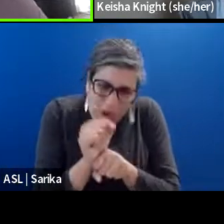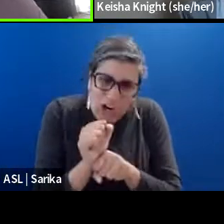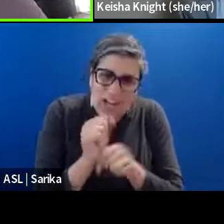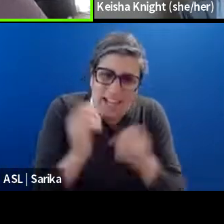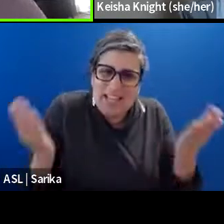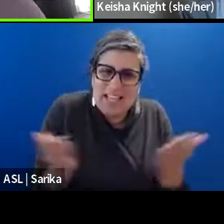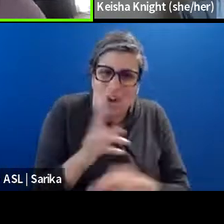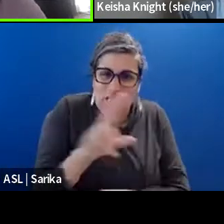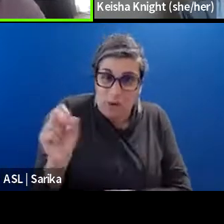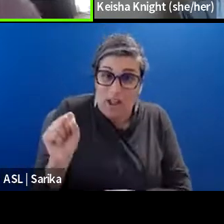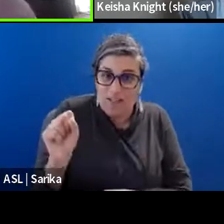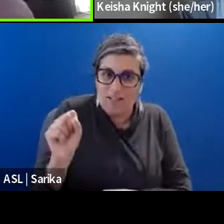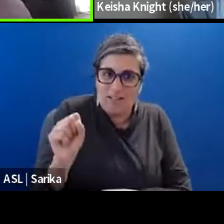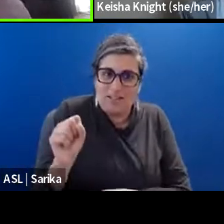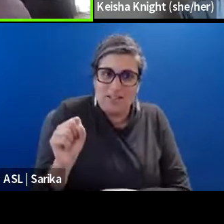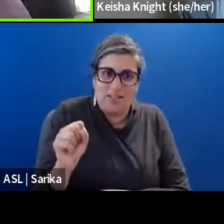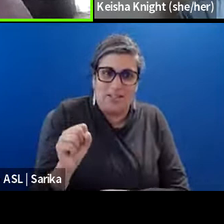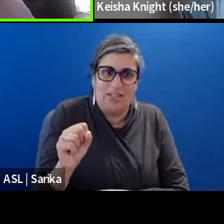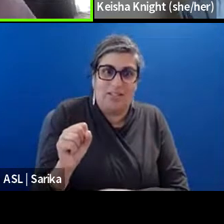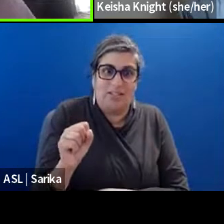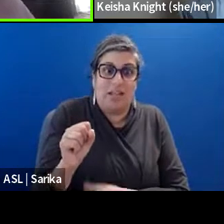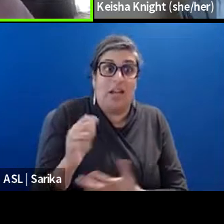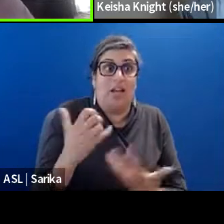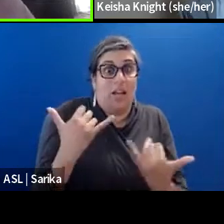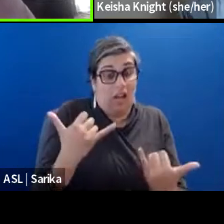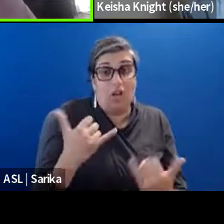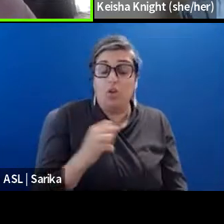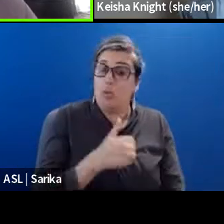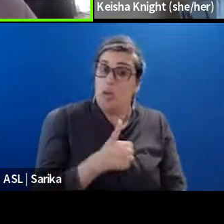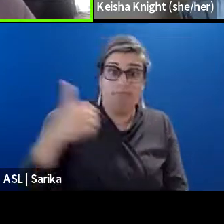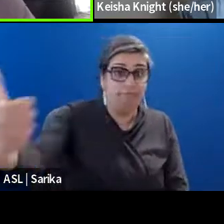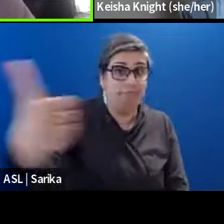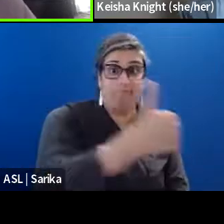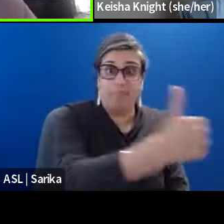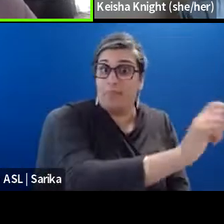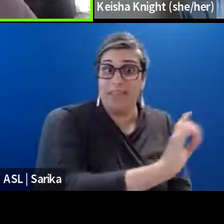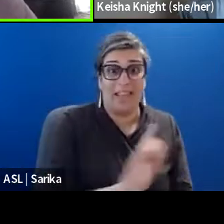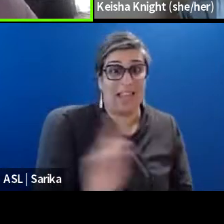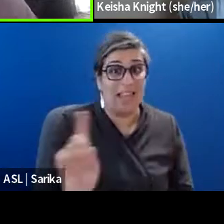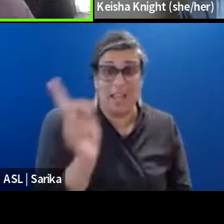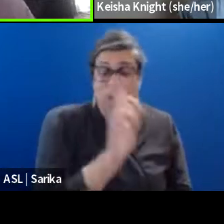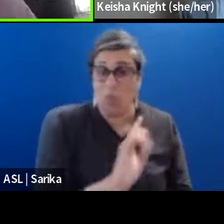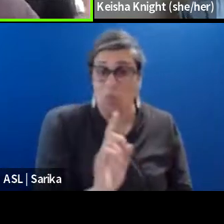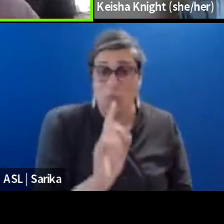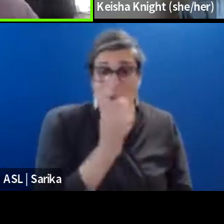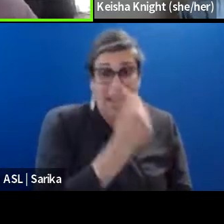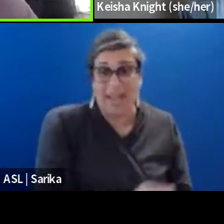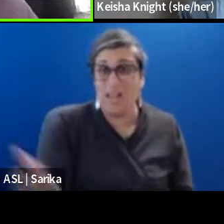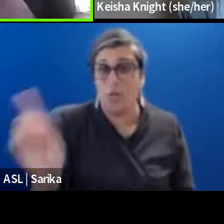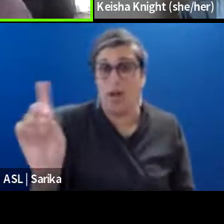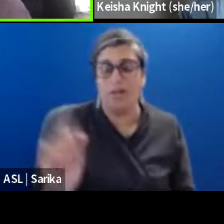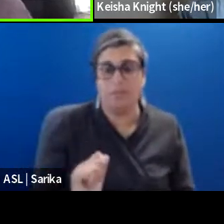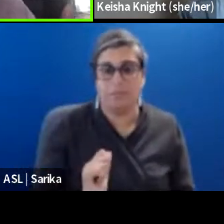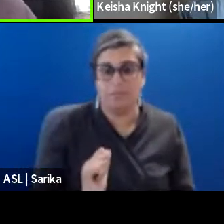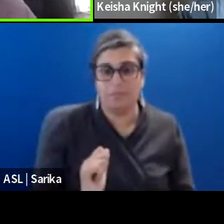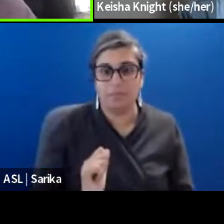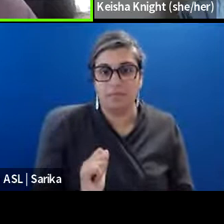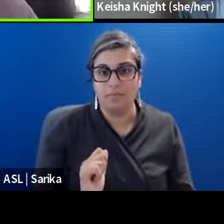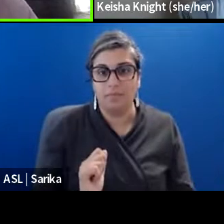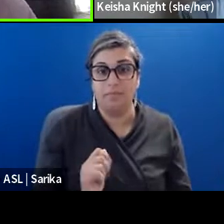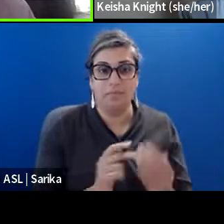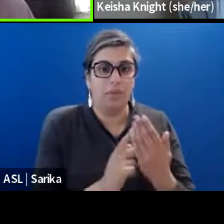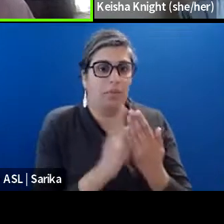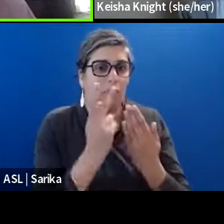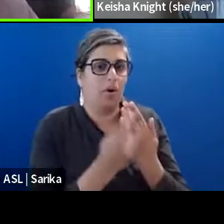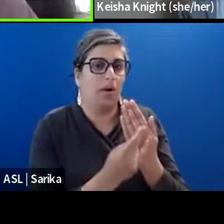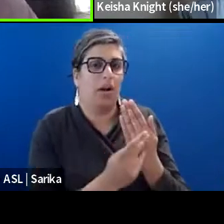is insanely mobile in the U S. And I think programs like Louisiana and Illinois that have